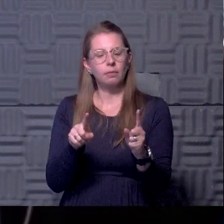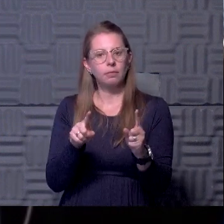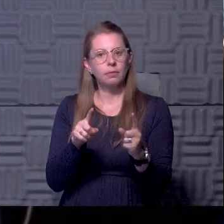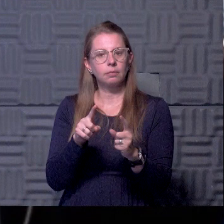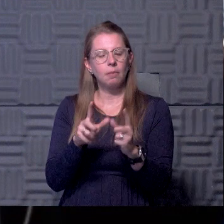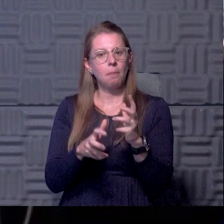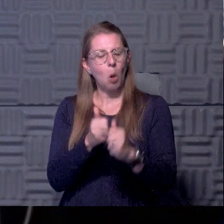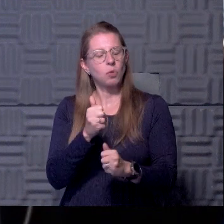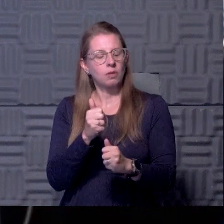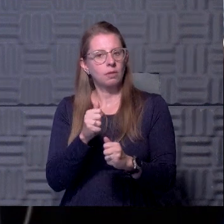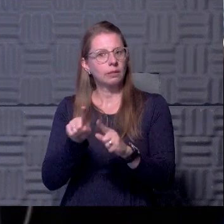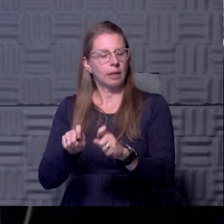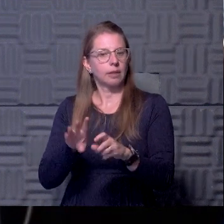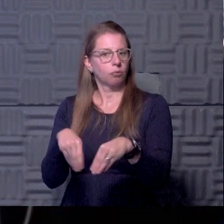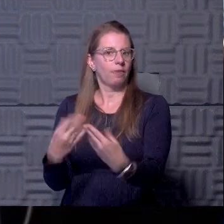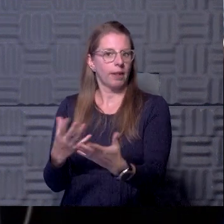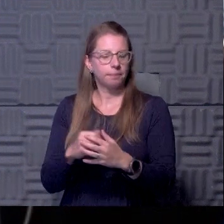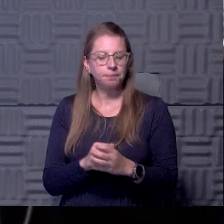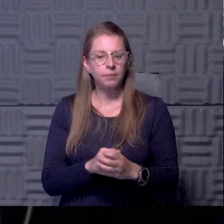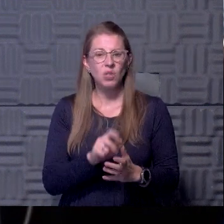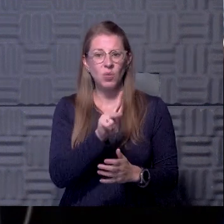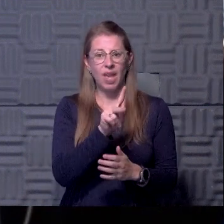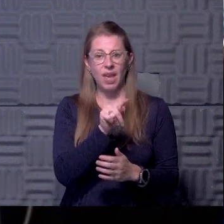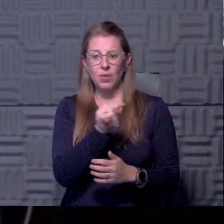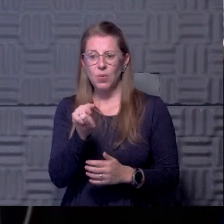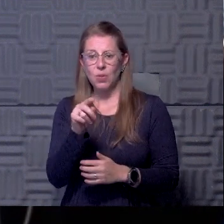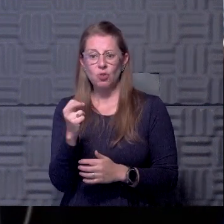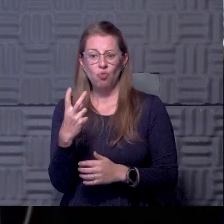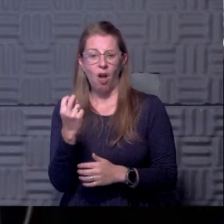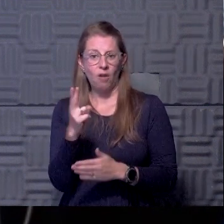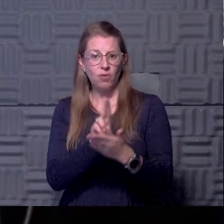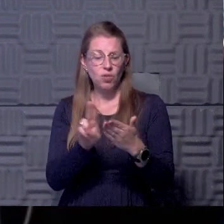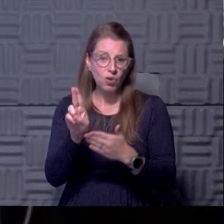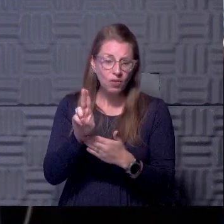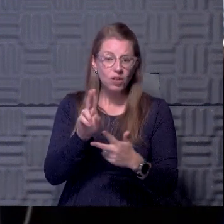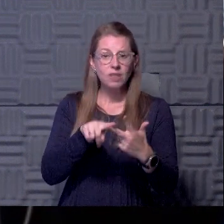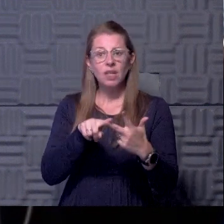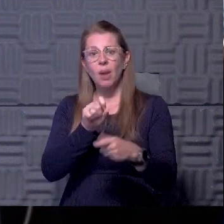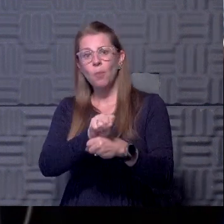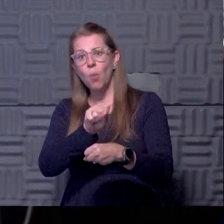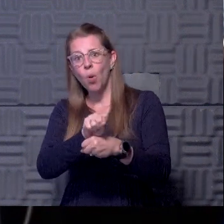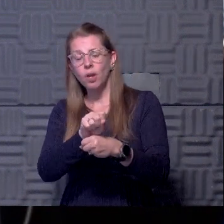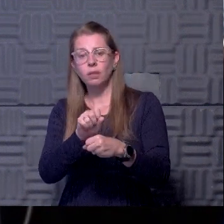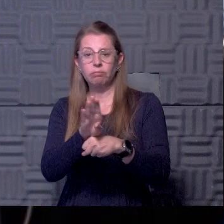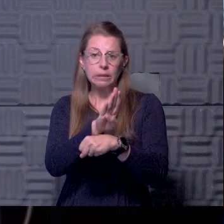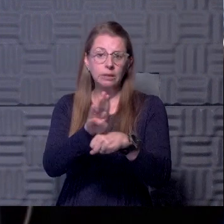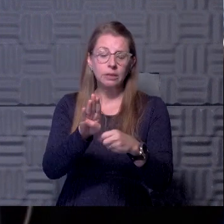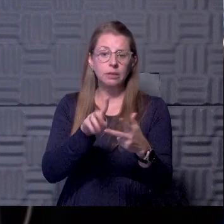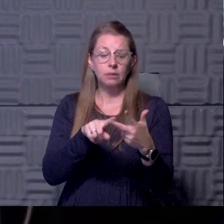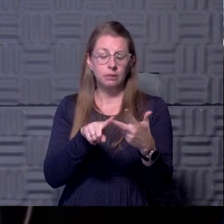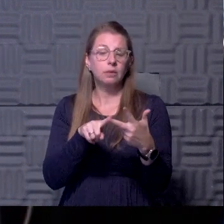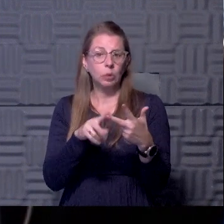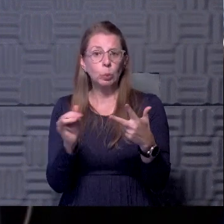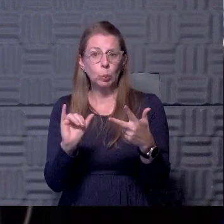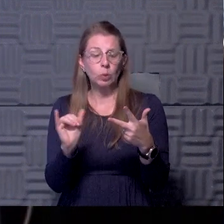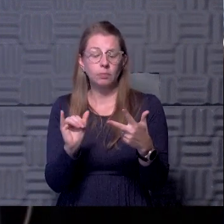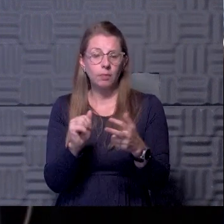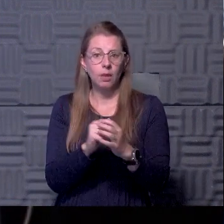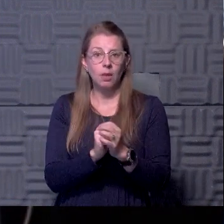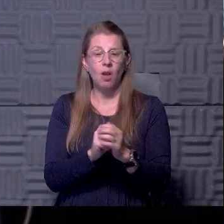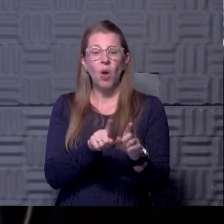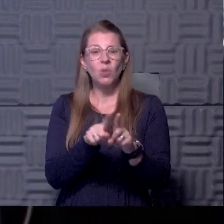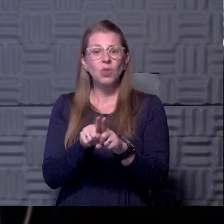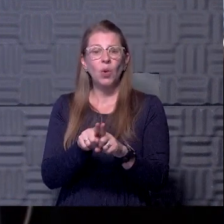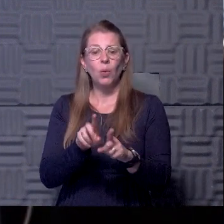schools, uh, K through 12 universities, employers, and just now beginning to trickle into especially some of the urgent care